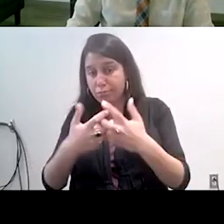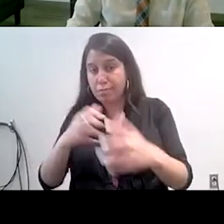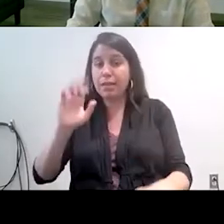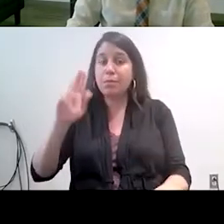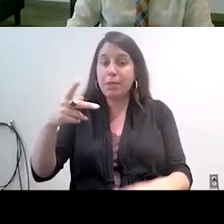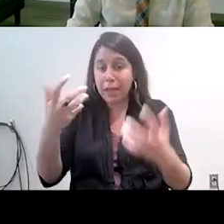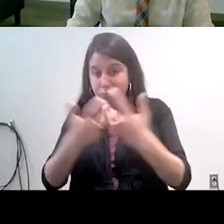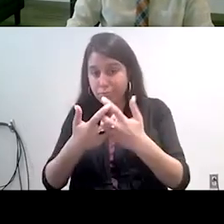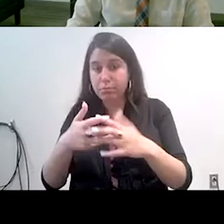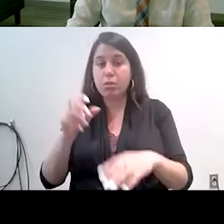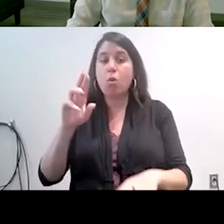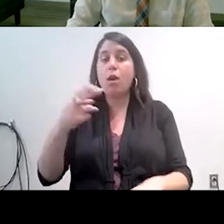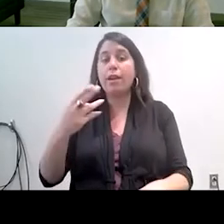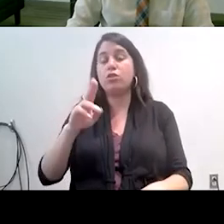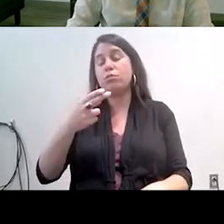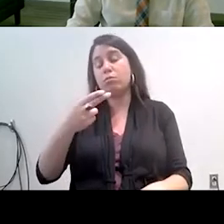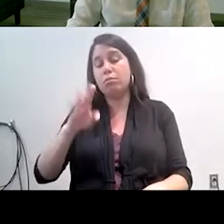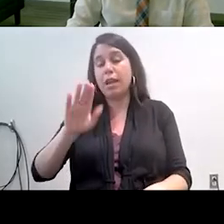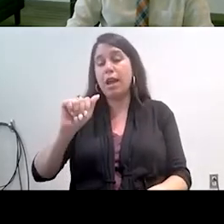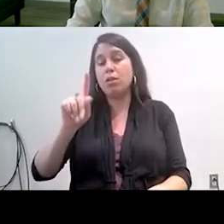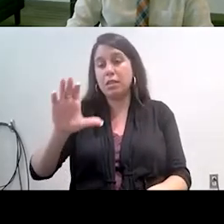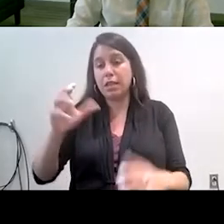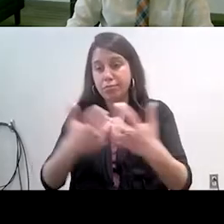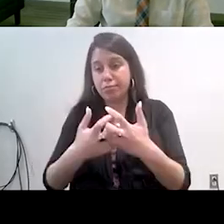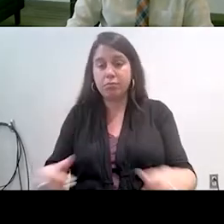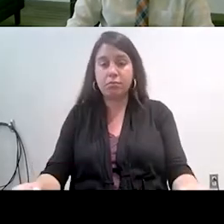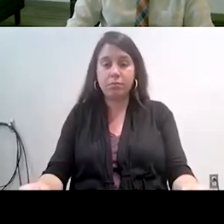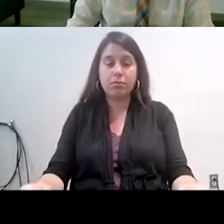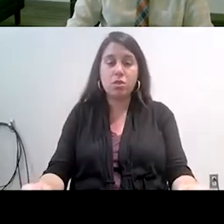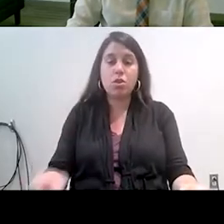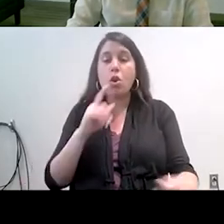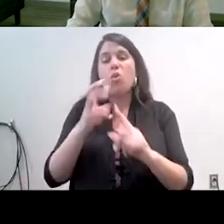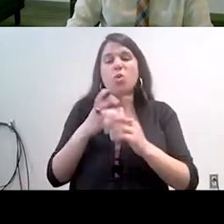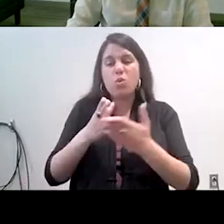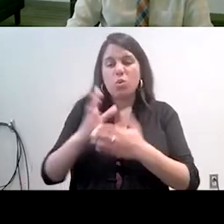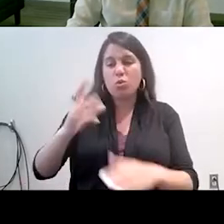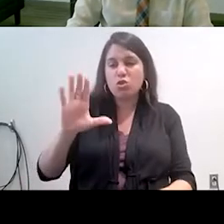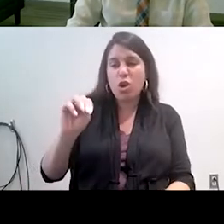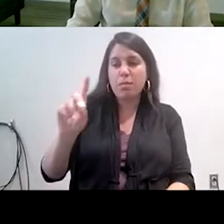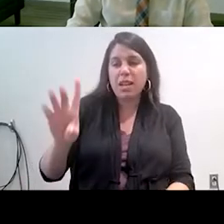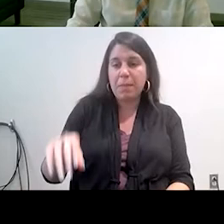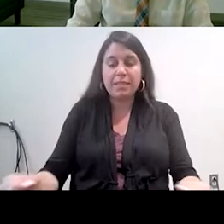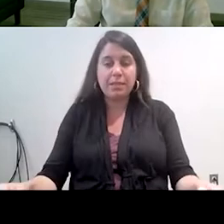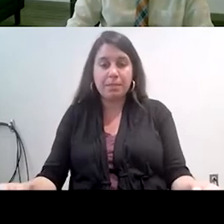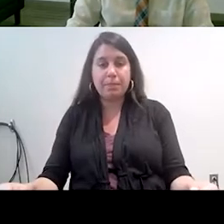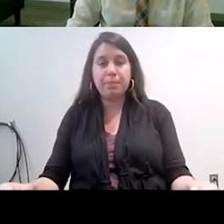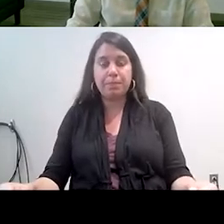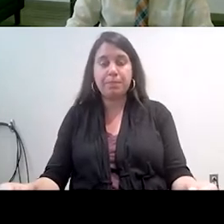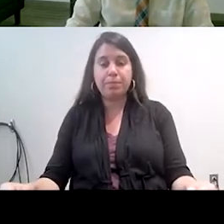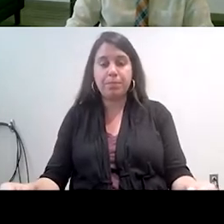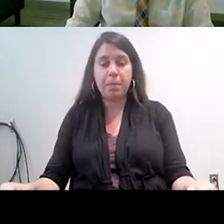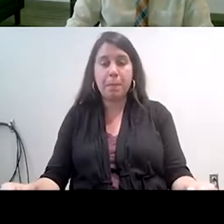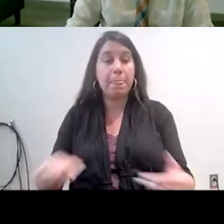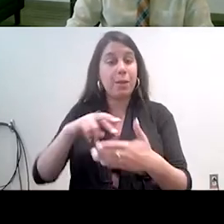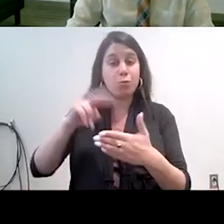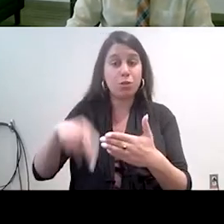for HIV and research and mental health database here at the University of Miami. And so these are the